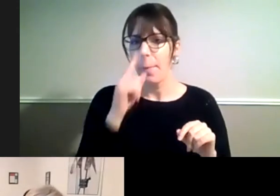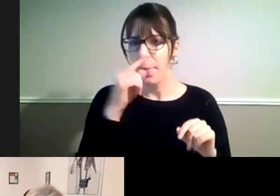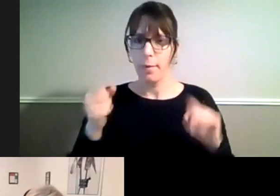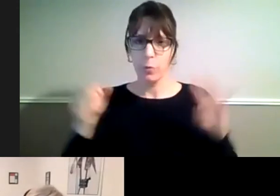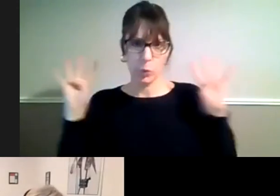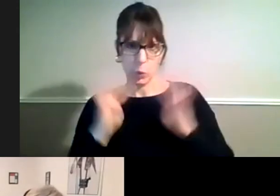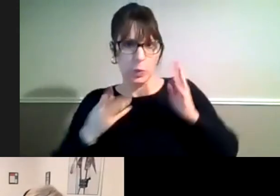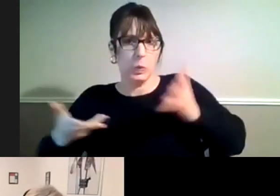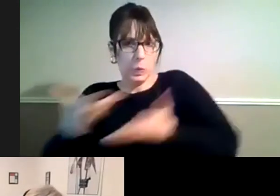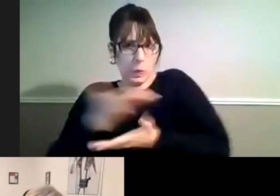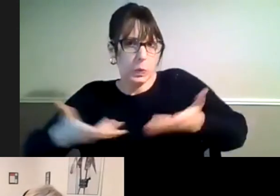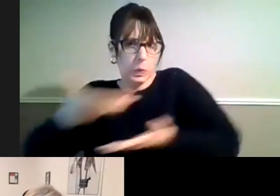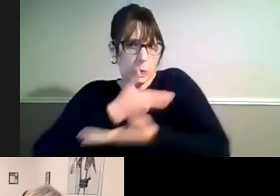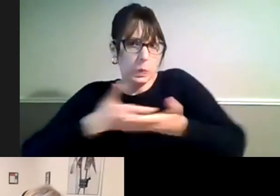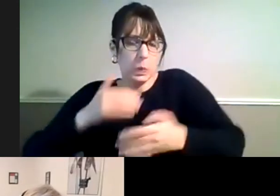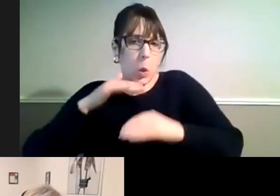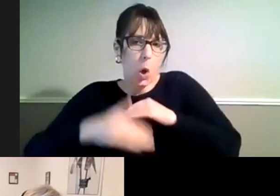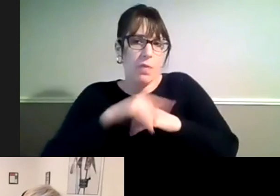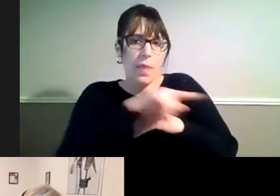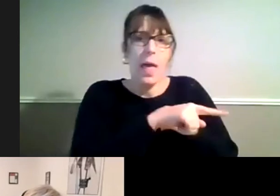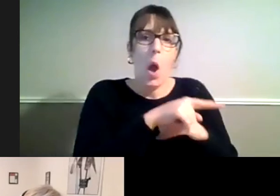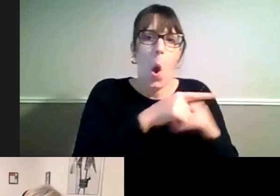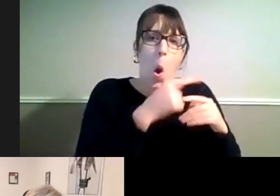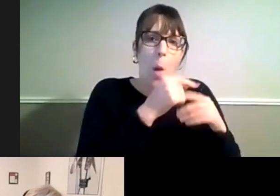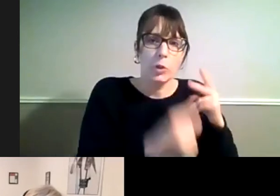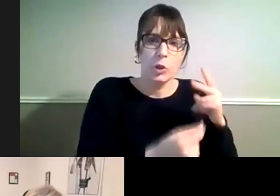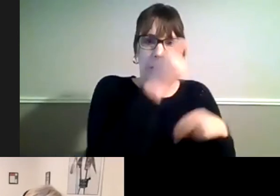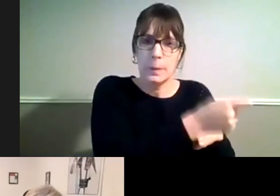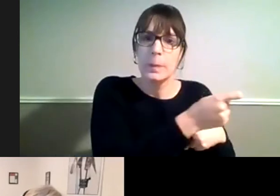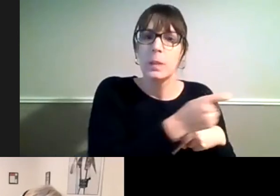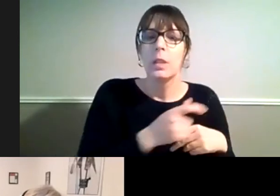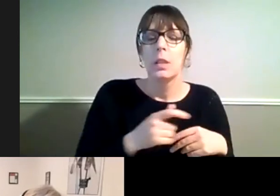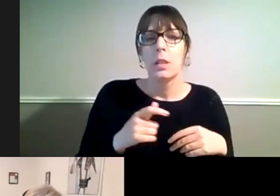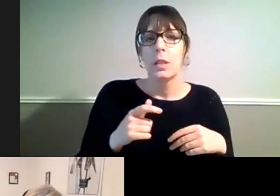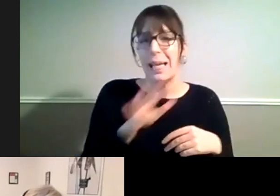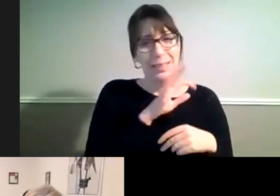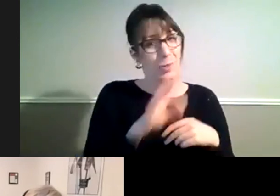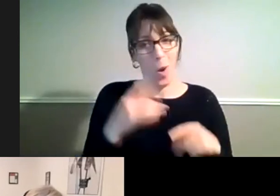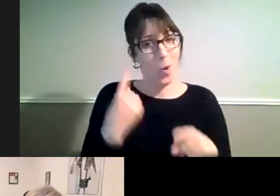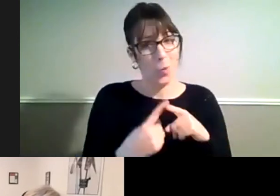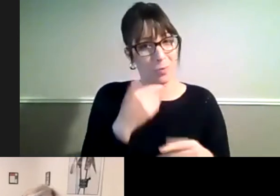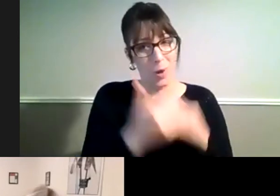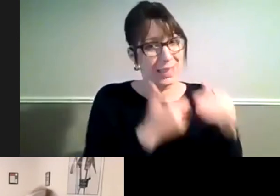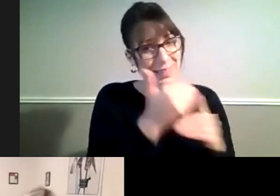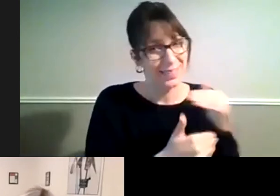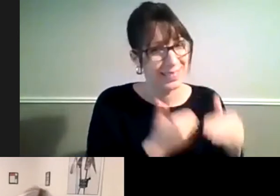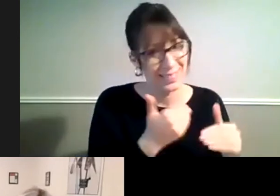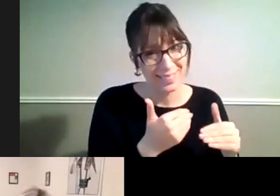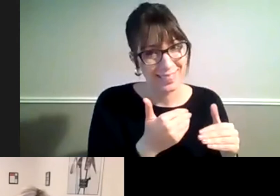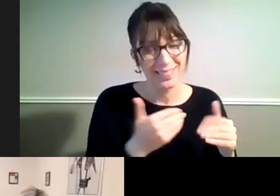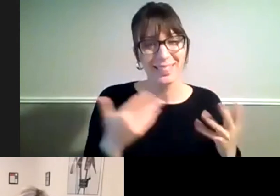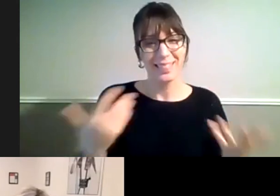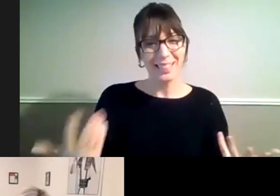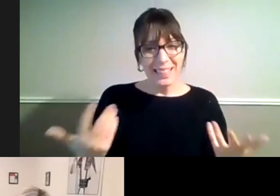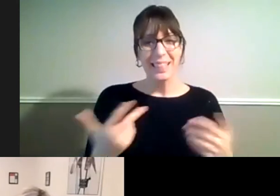and and pursue it's not a quick process as those of us who've been